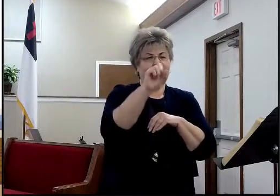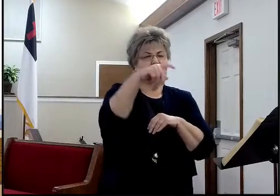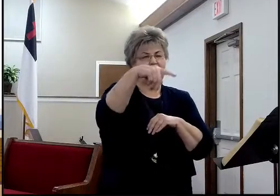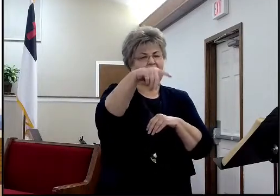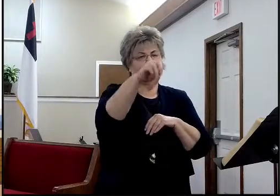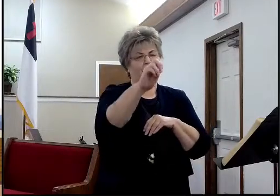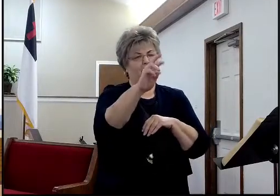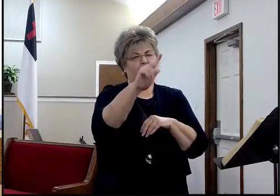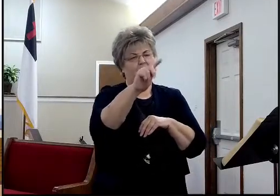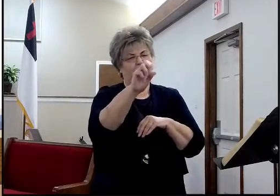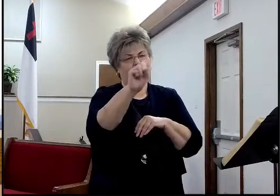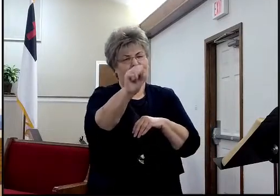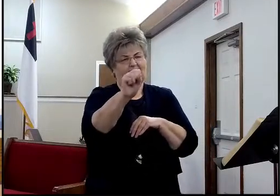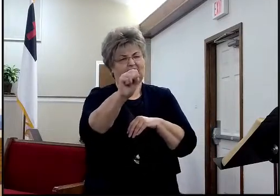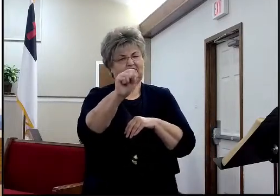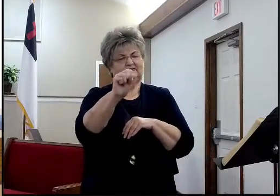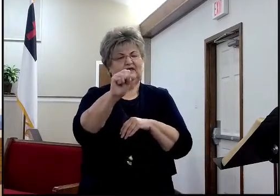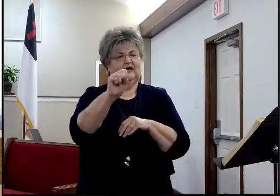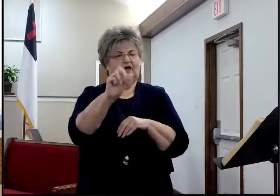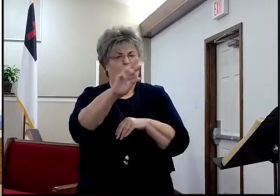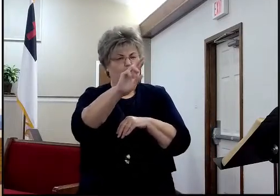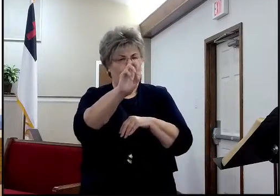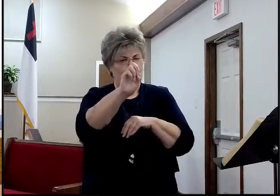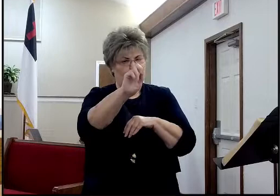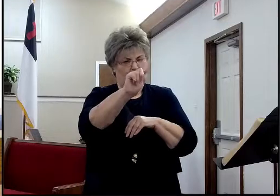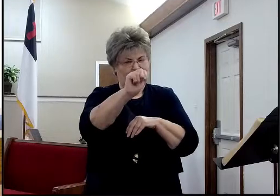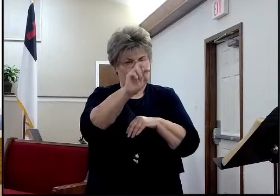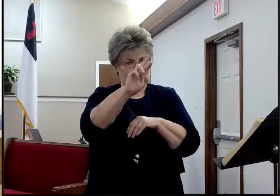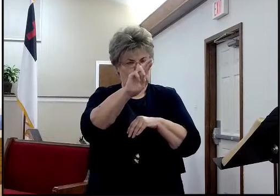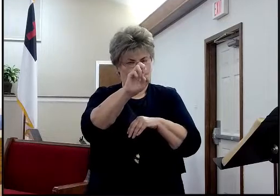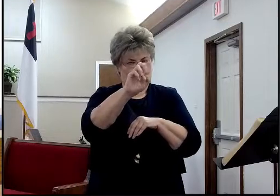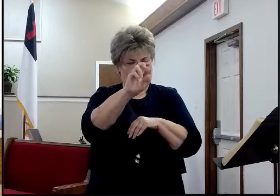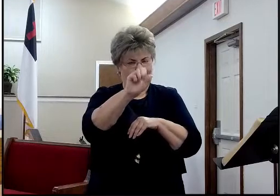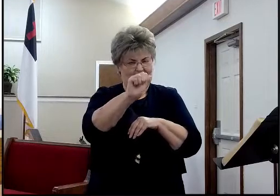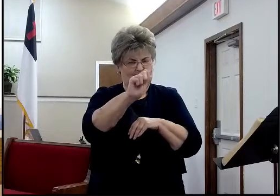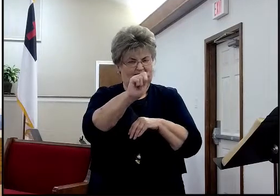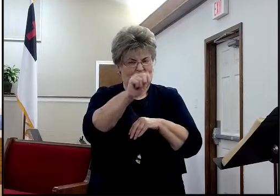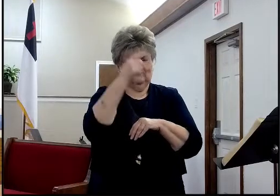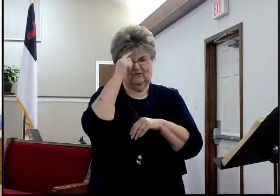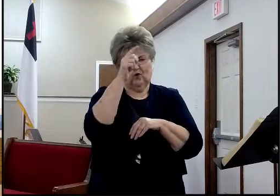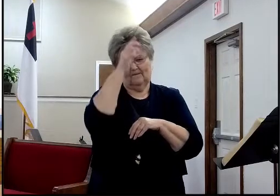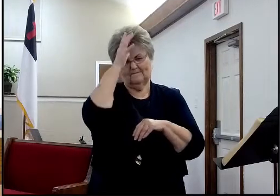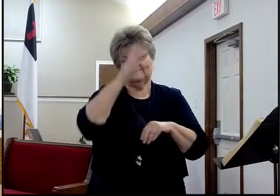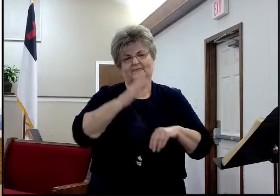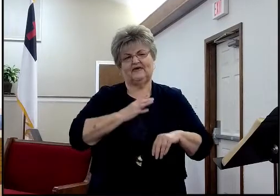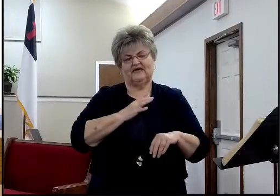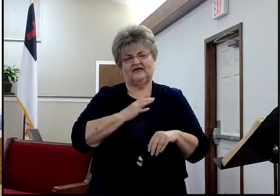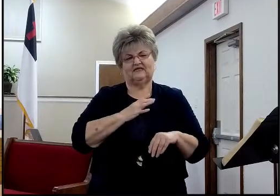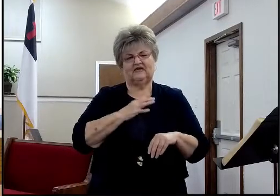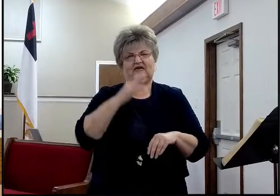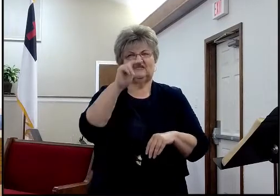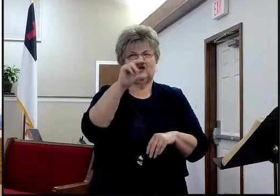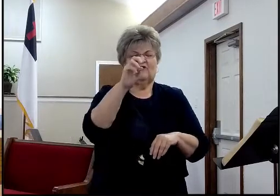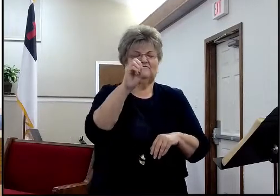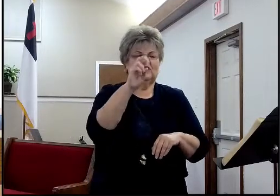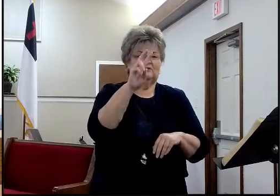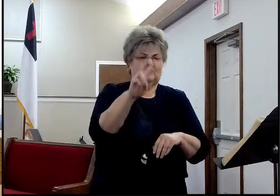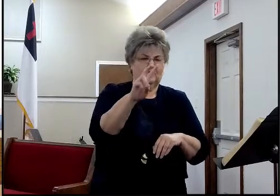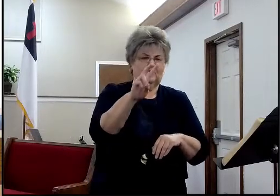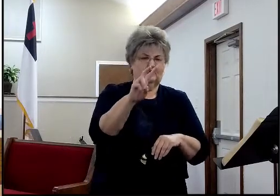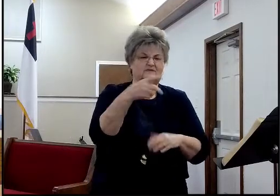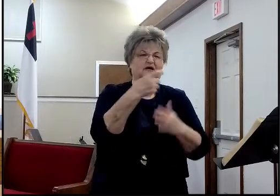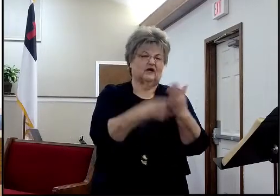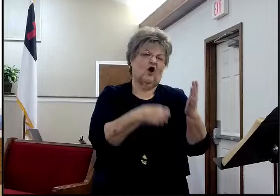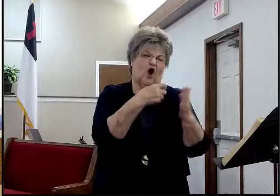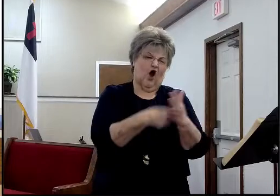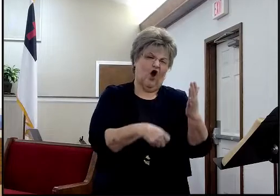remember that this is something you need to register on your own. That information may or may not be back there on that table because we probably tried to clean it up the